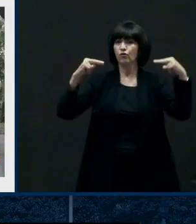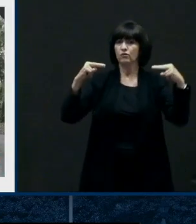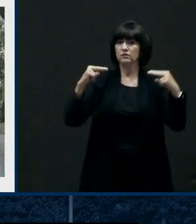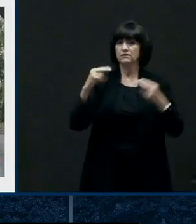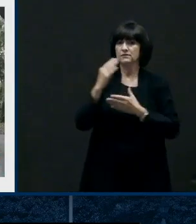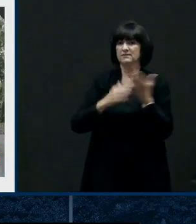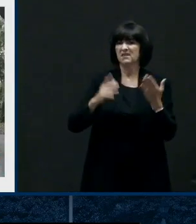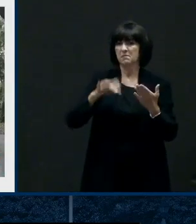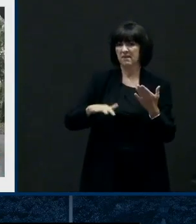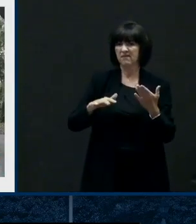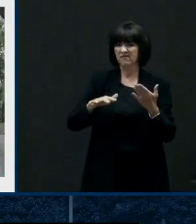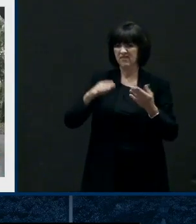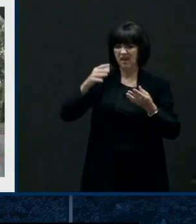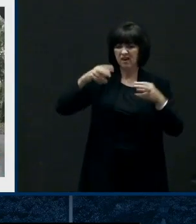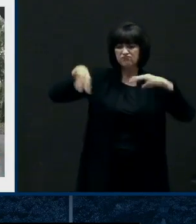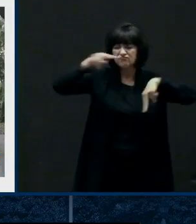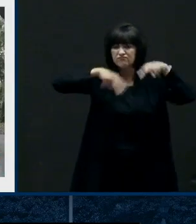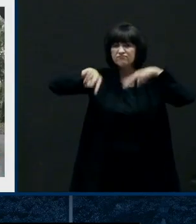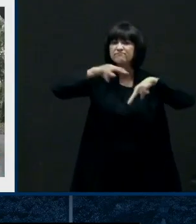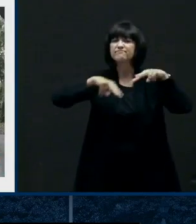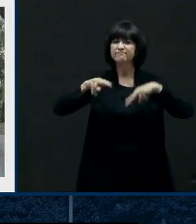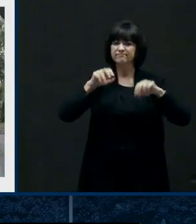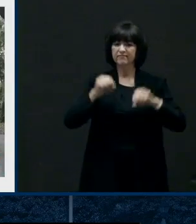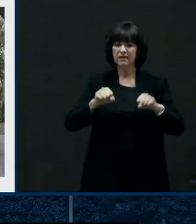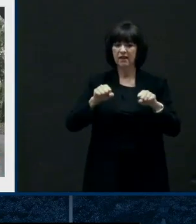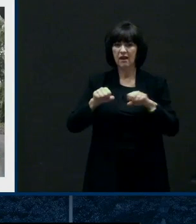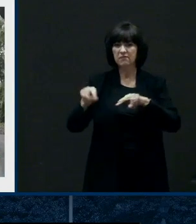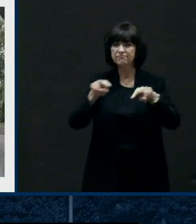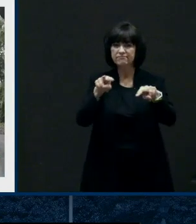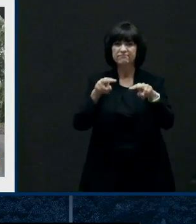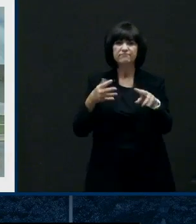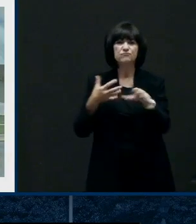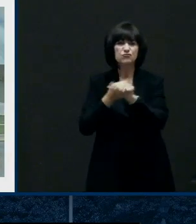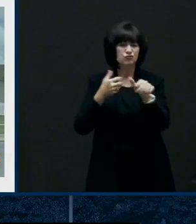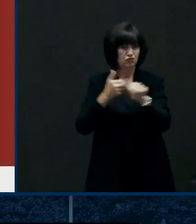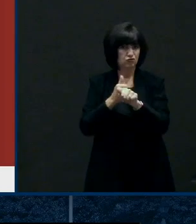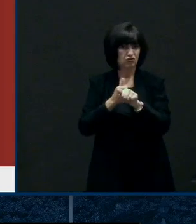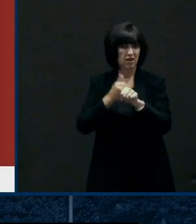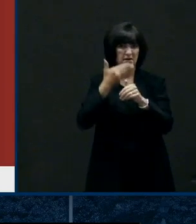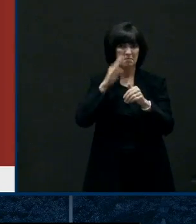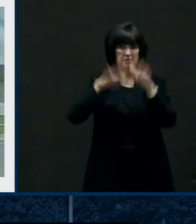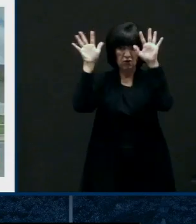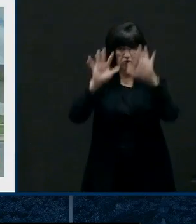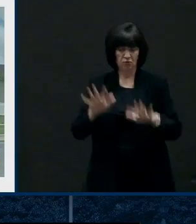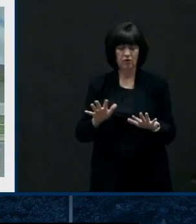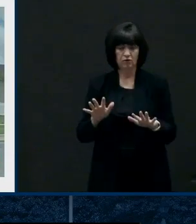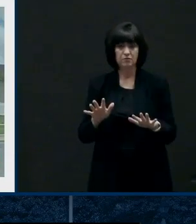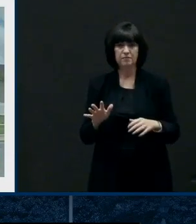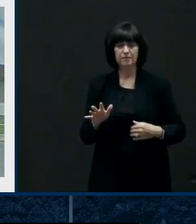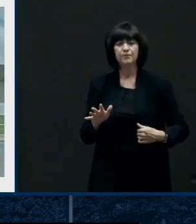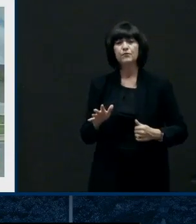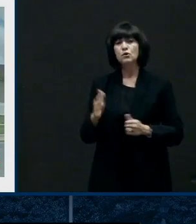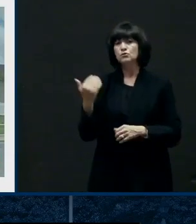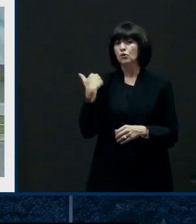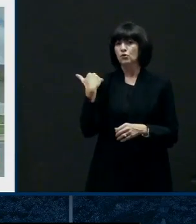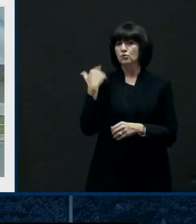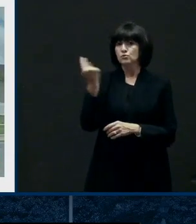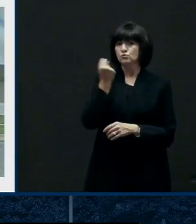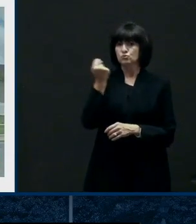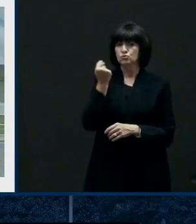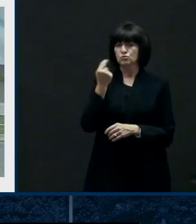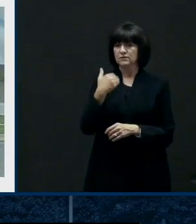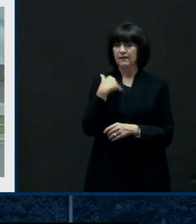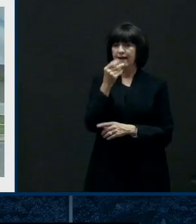So on Tuesday, we had the one that came from Kent County up through, you know, northern Kent County into